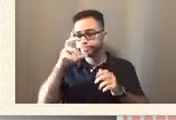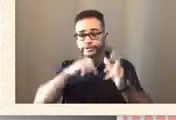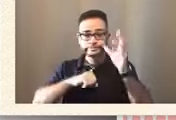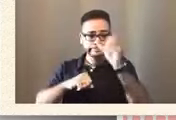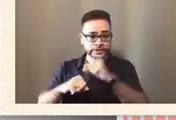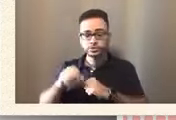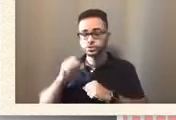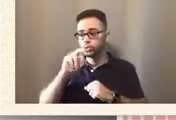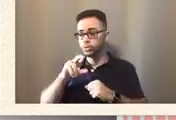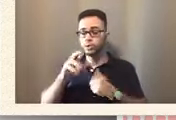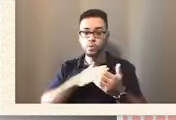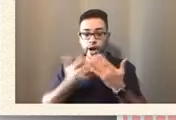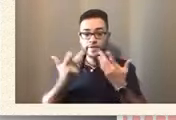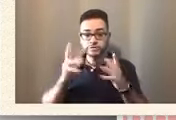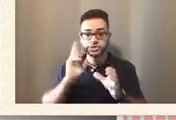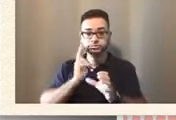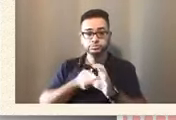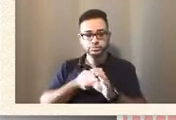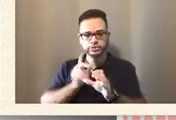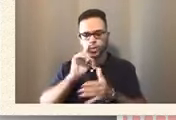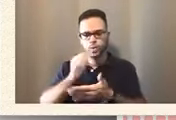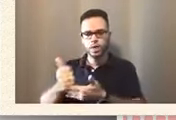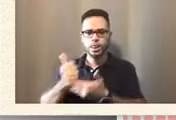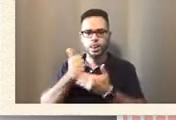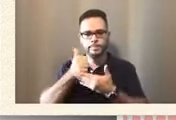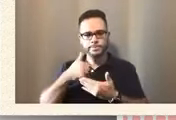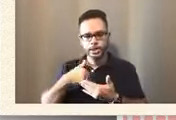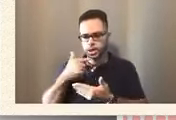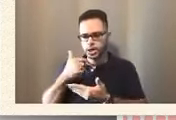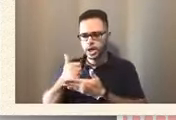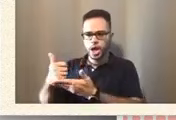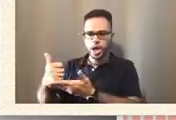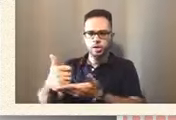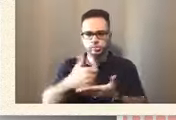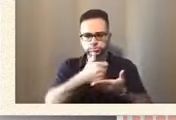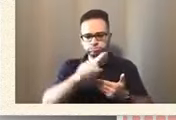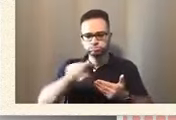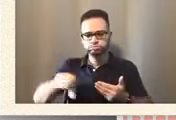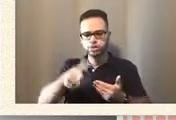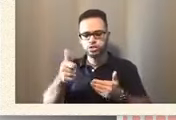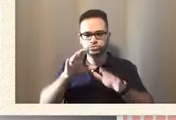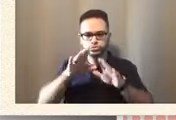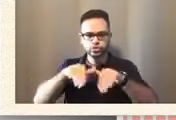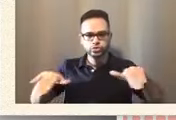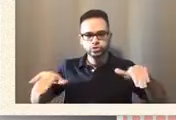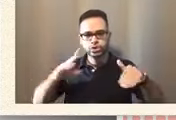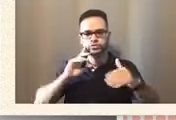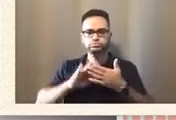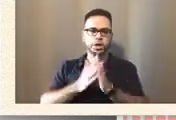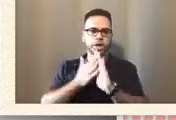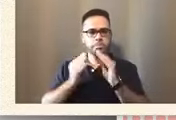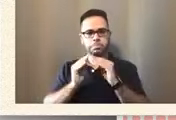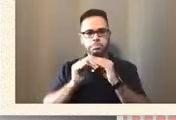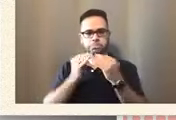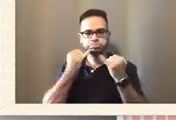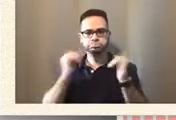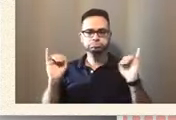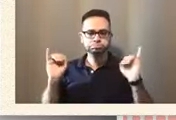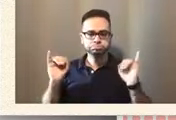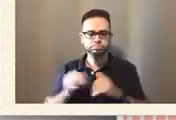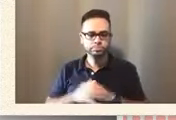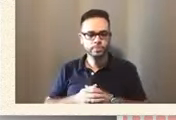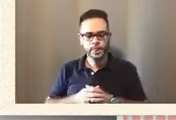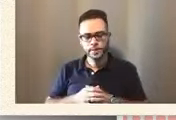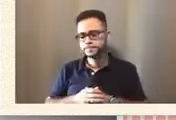able to participate in will help me help these future children going into adulthood. Thank you, Alison,